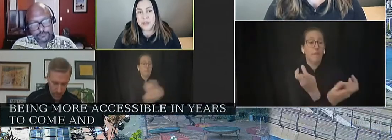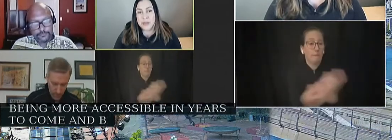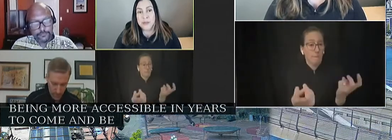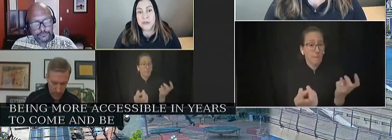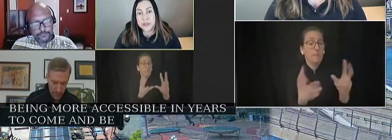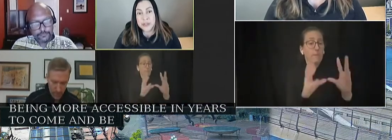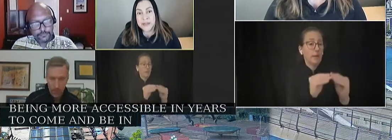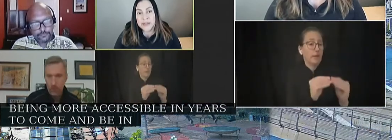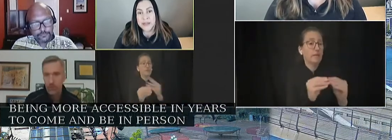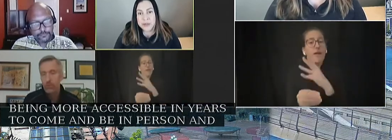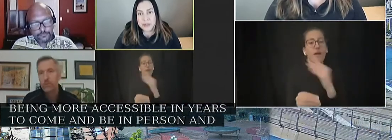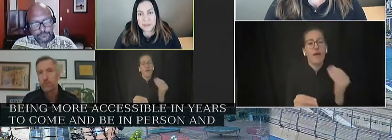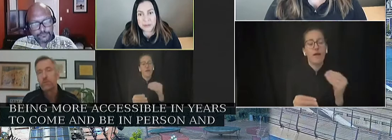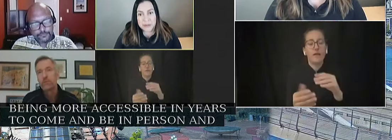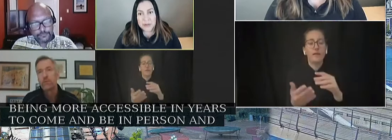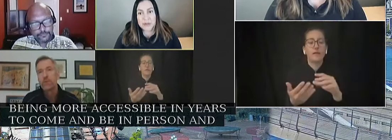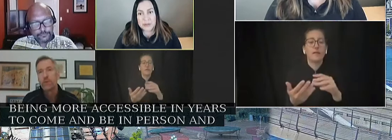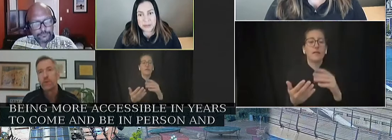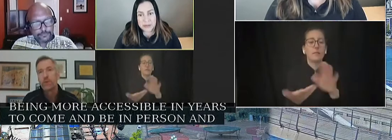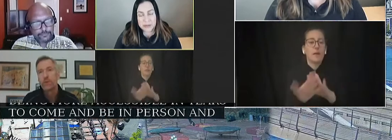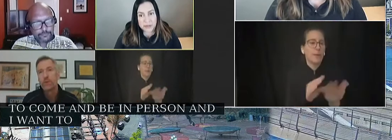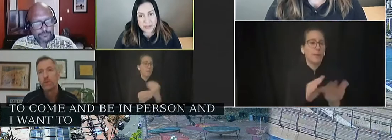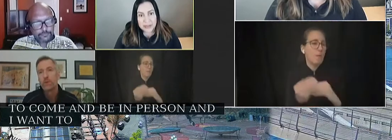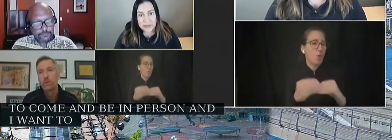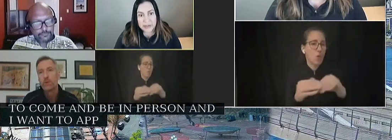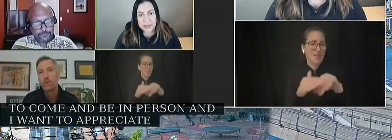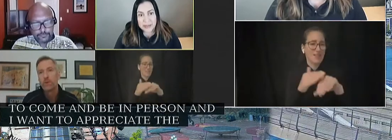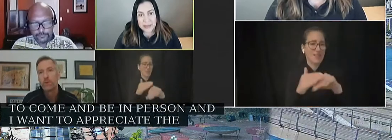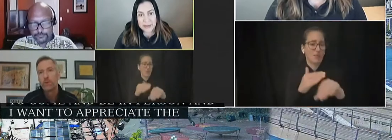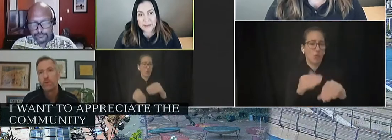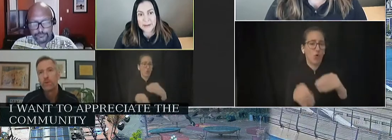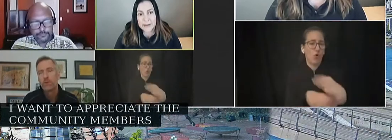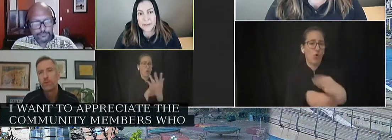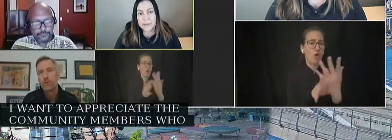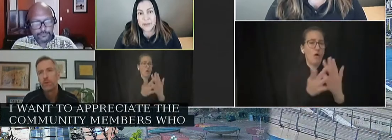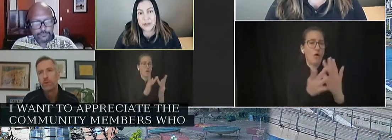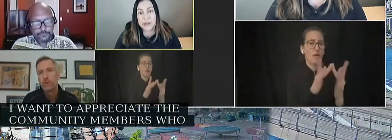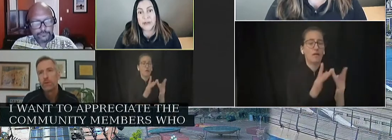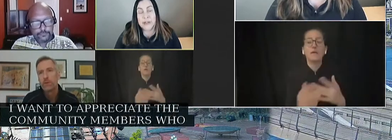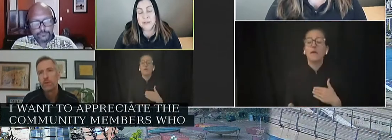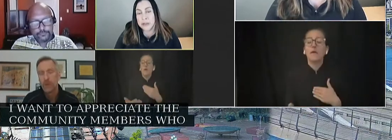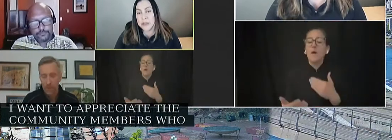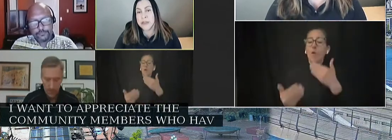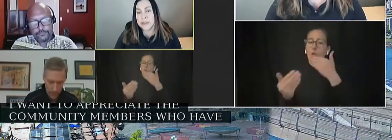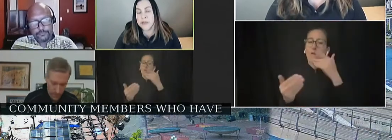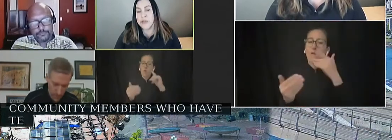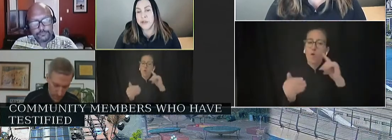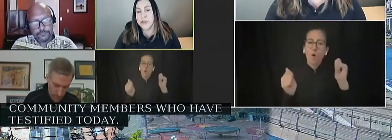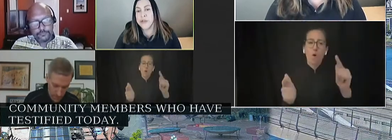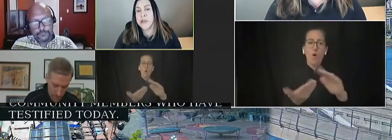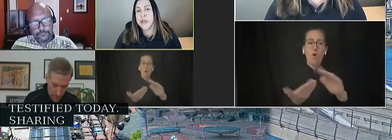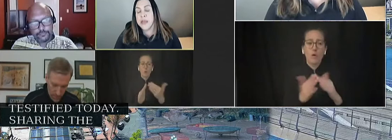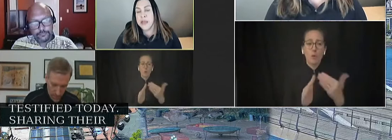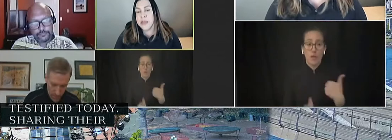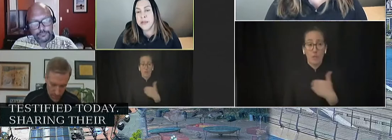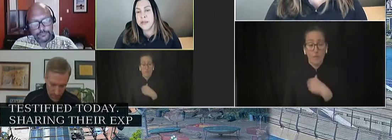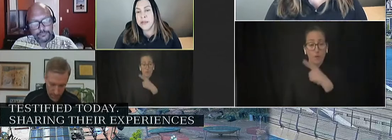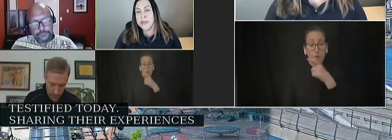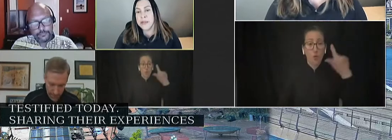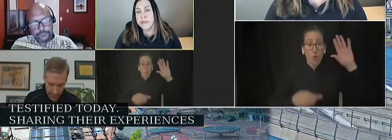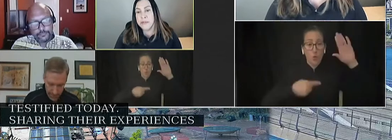I want to appreciate the community members who trust to testify today, sharing their experiences and their truth.